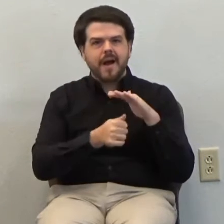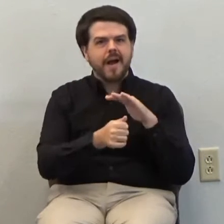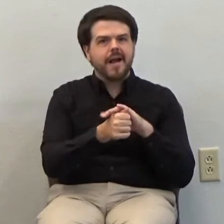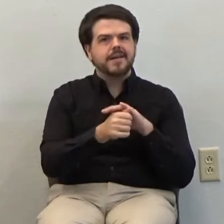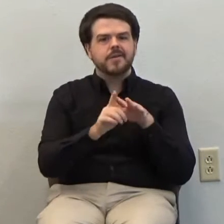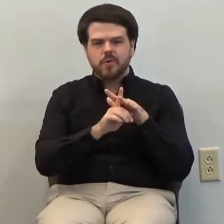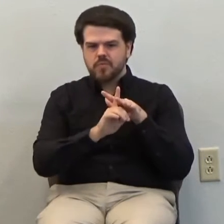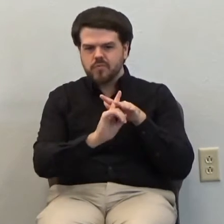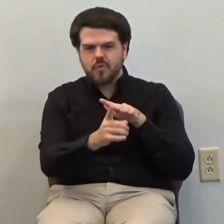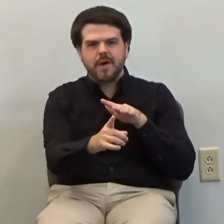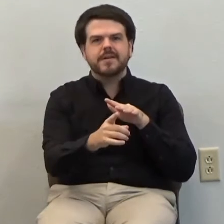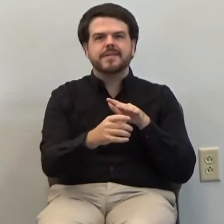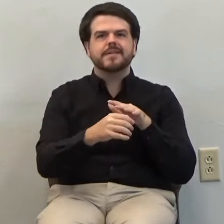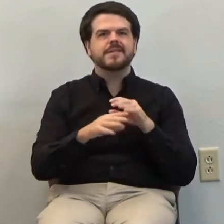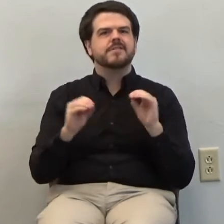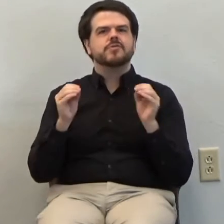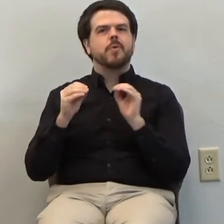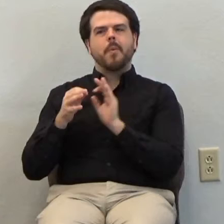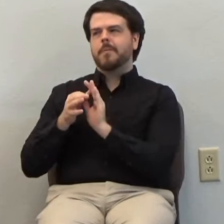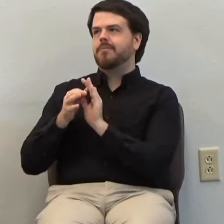from him.